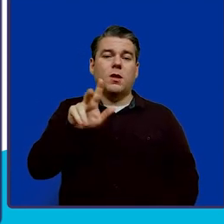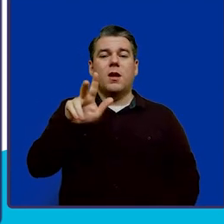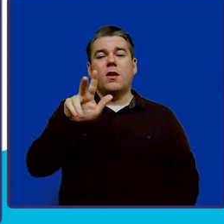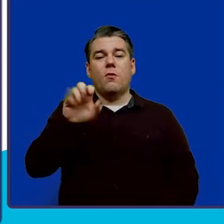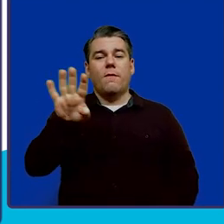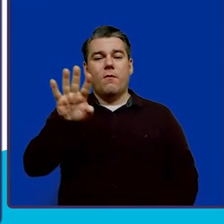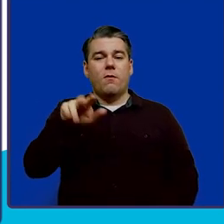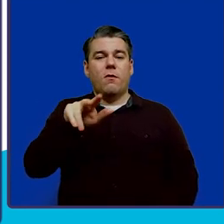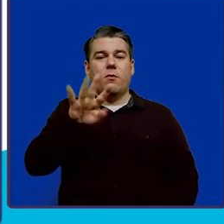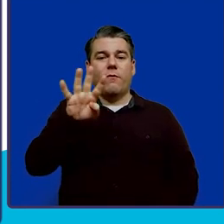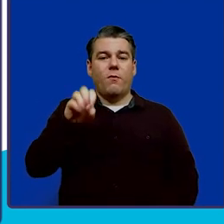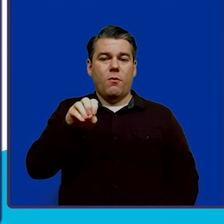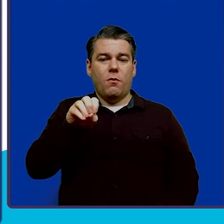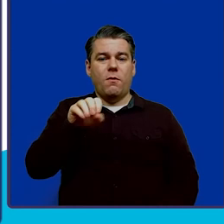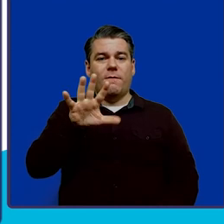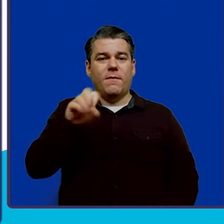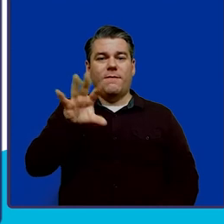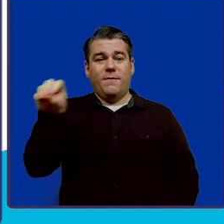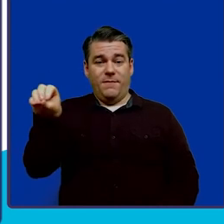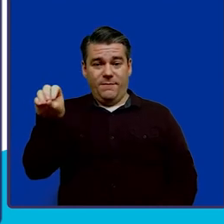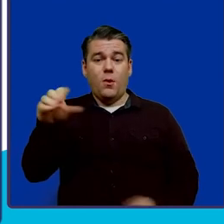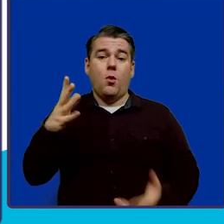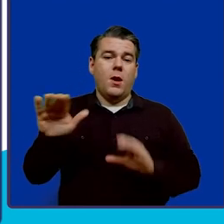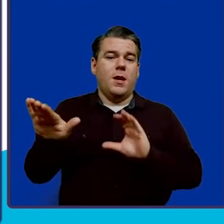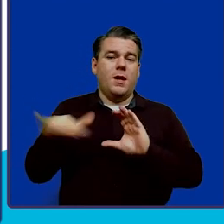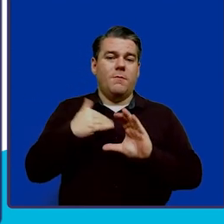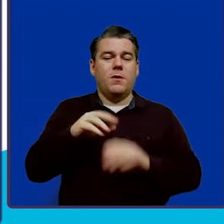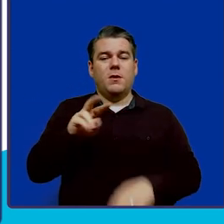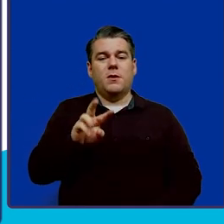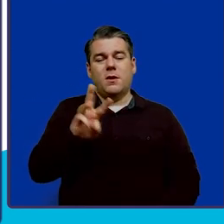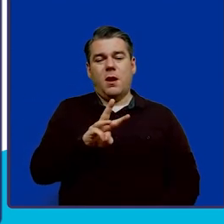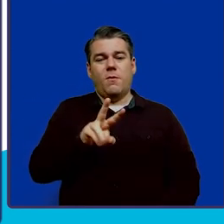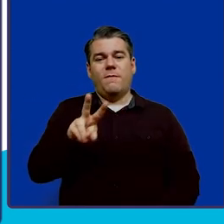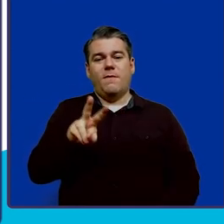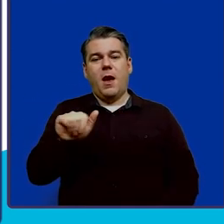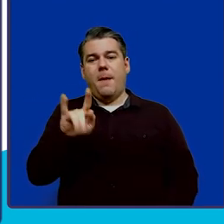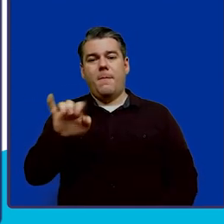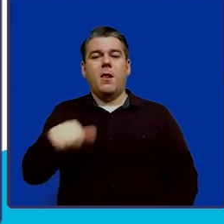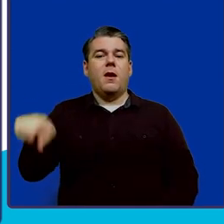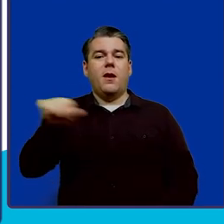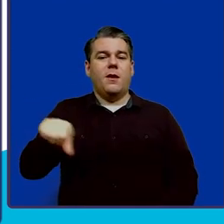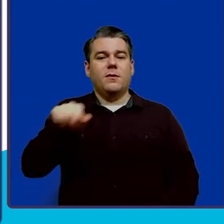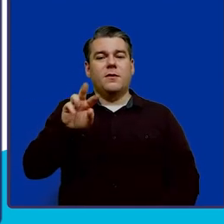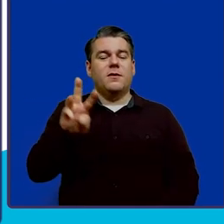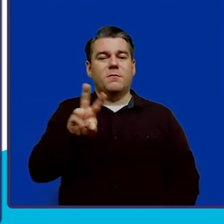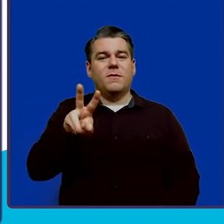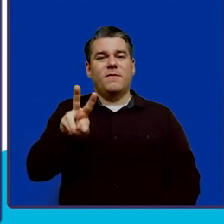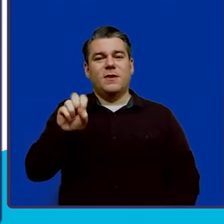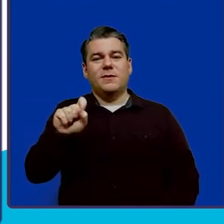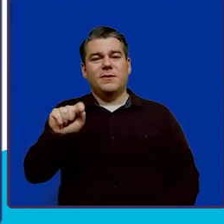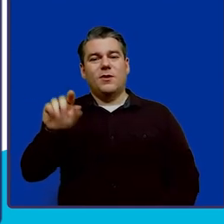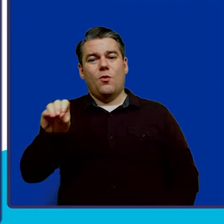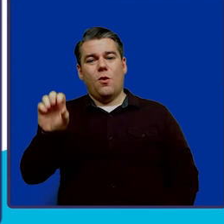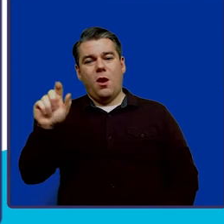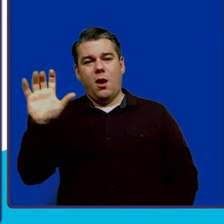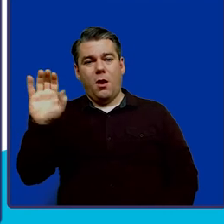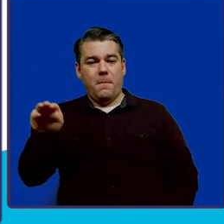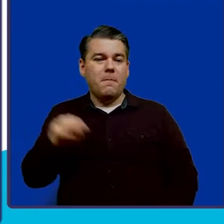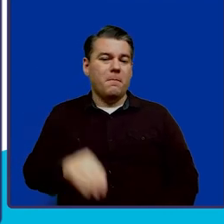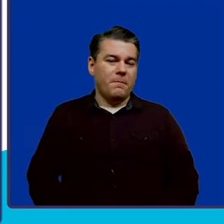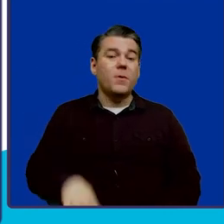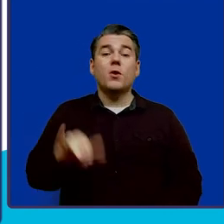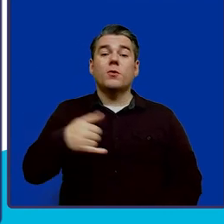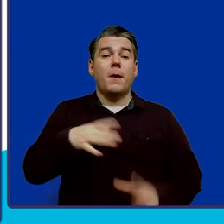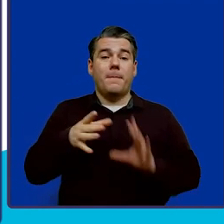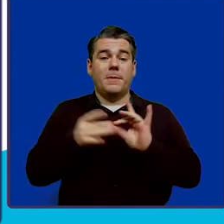-5050 or email wbable at wvsto.com. I also want